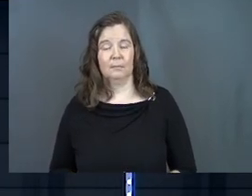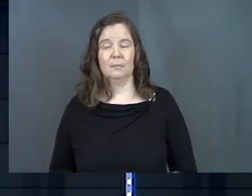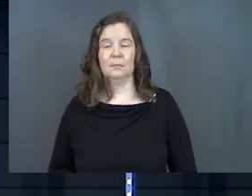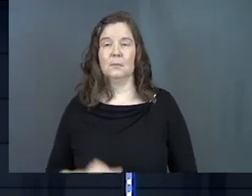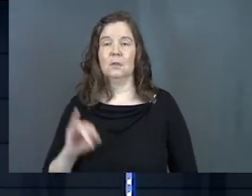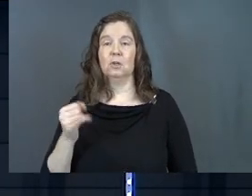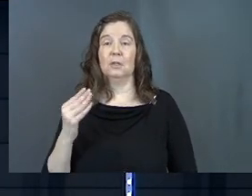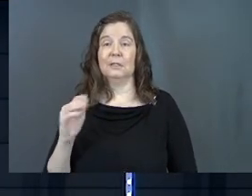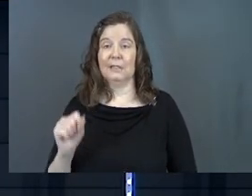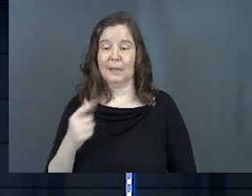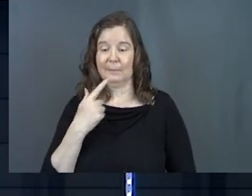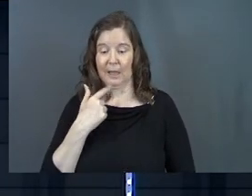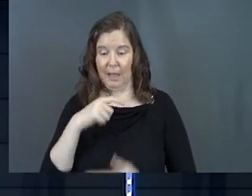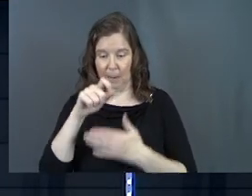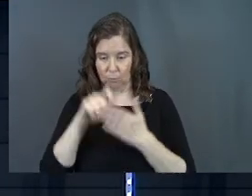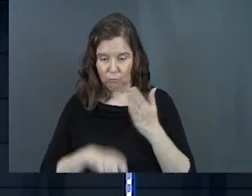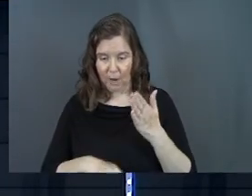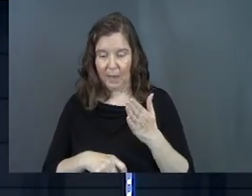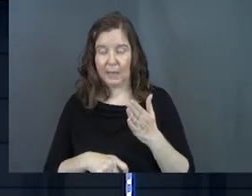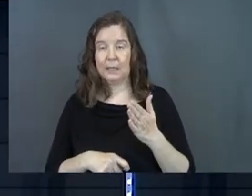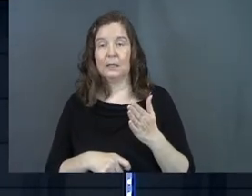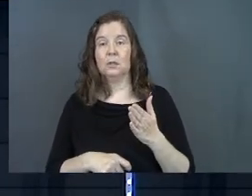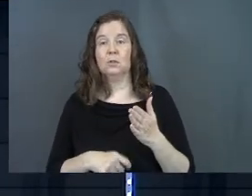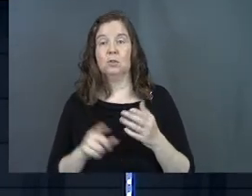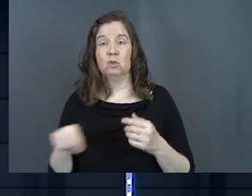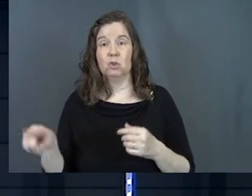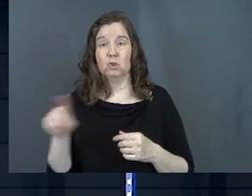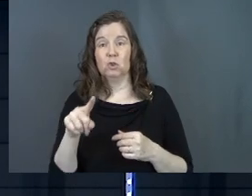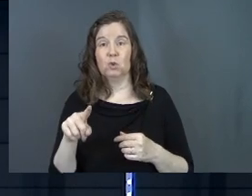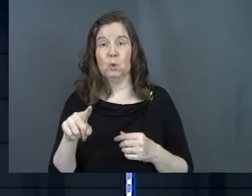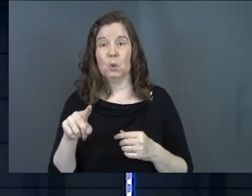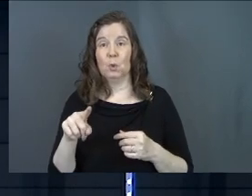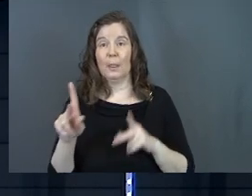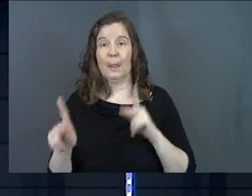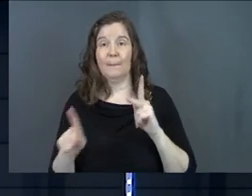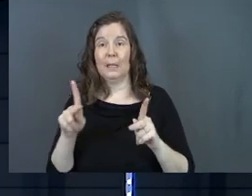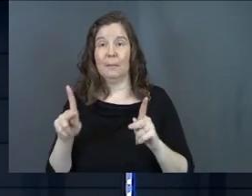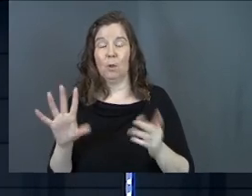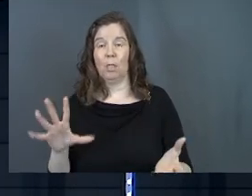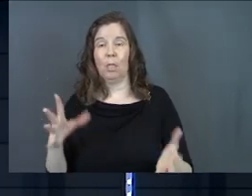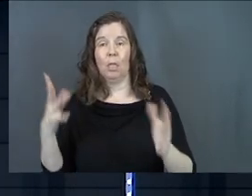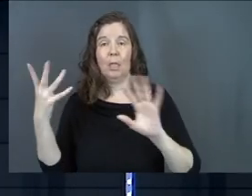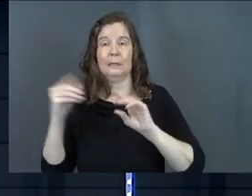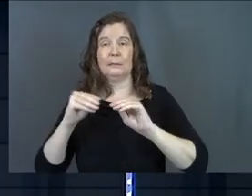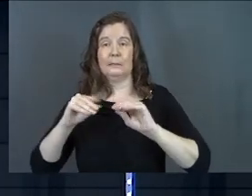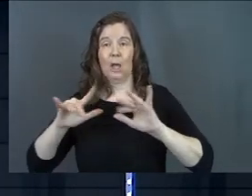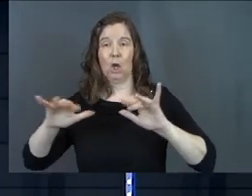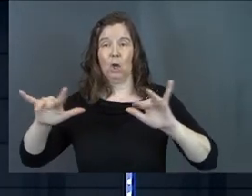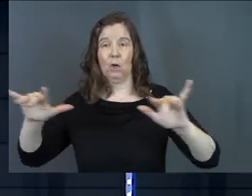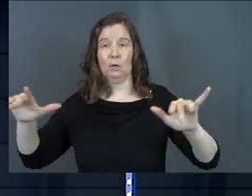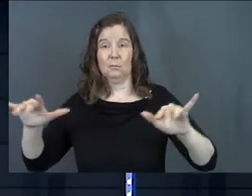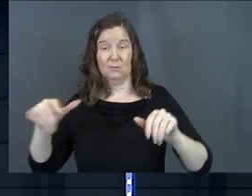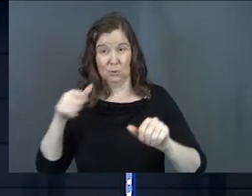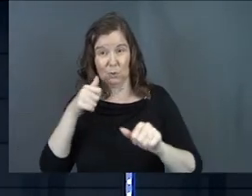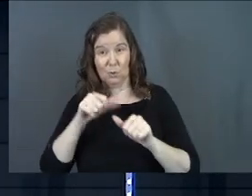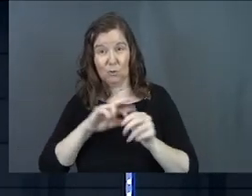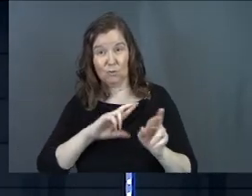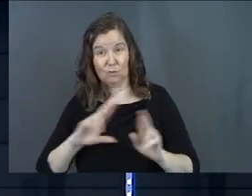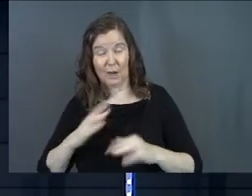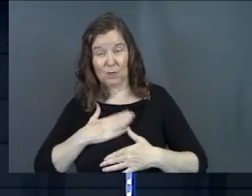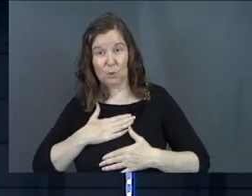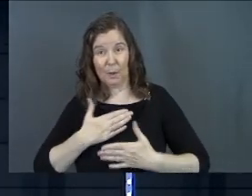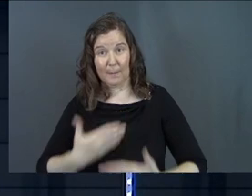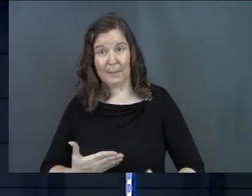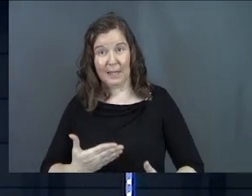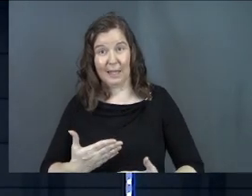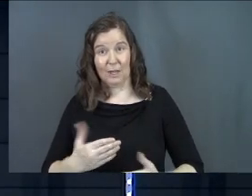And so James says, I'm writing what I'm about to write to the scattered people. So are you ready to admit that you're a